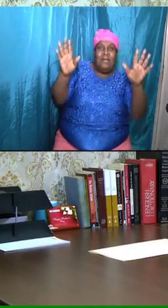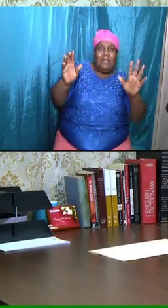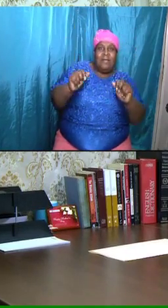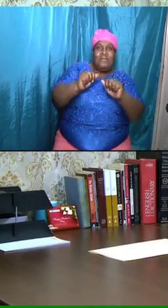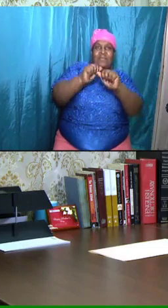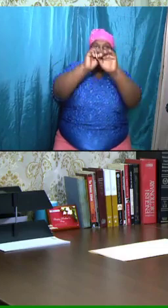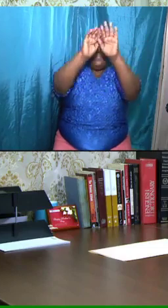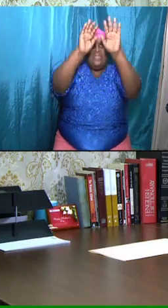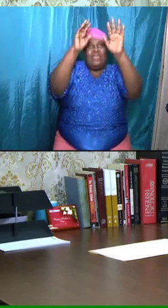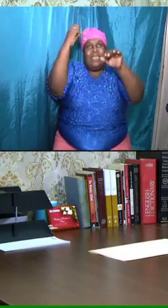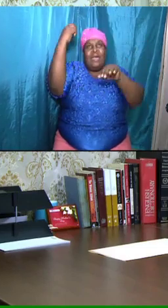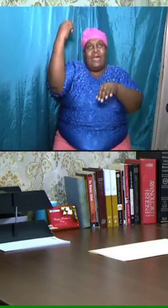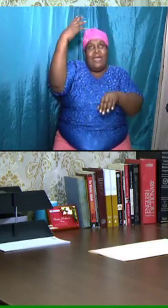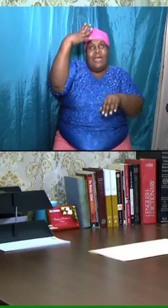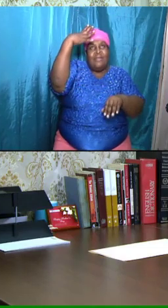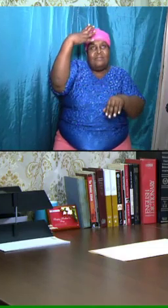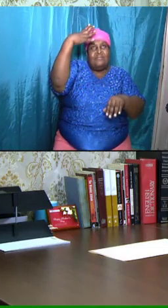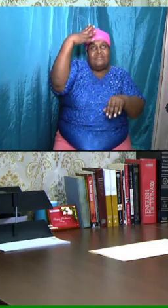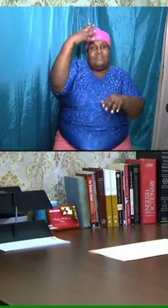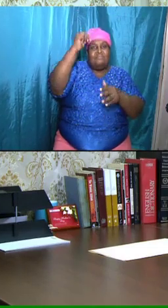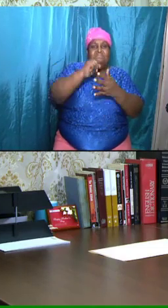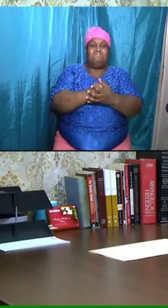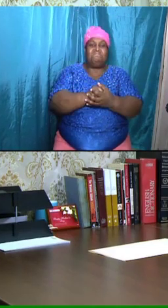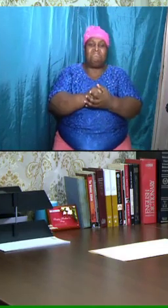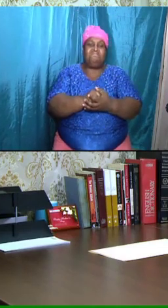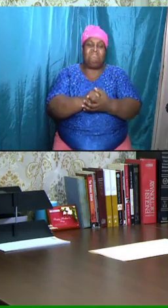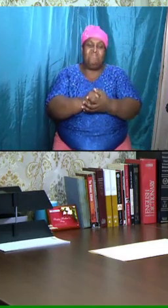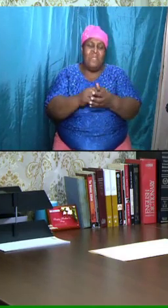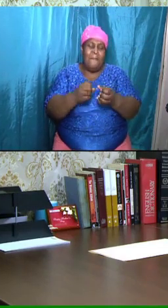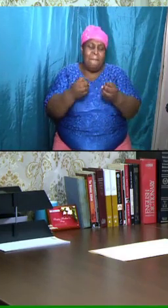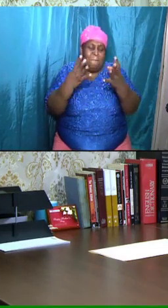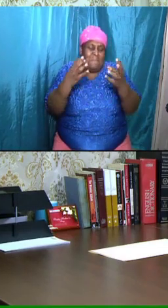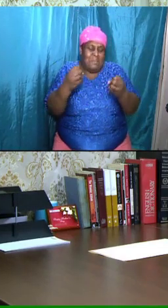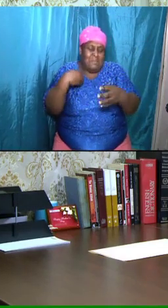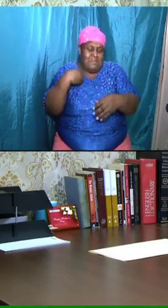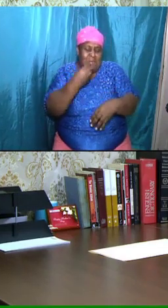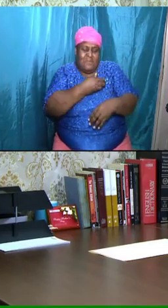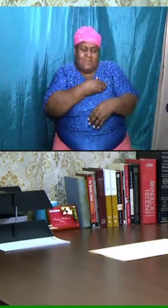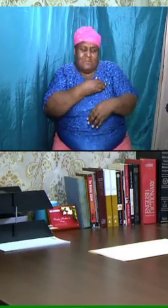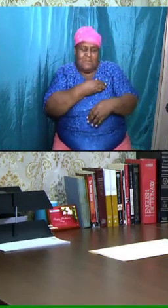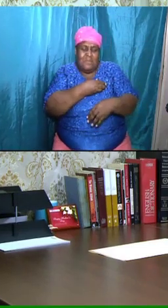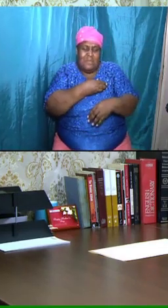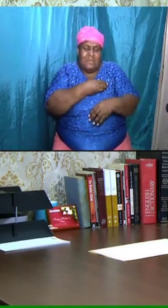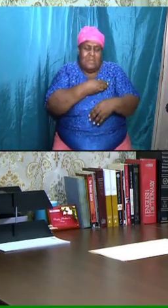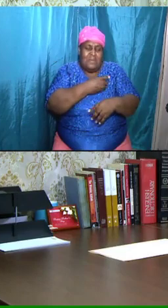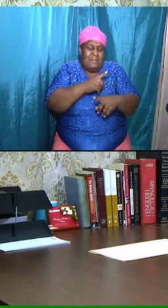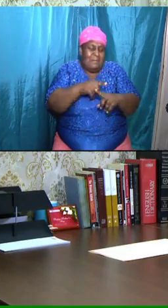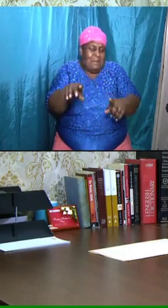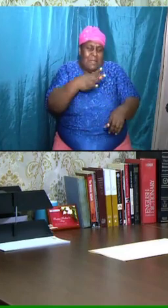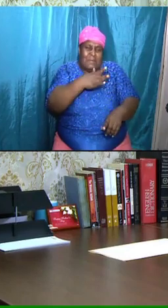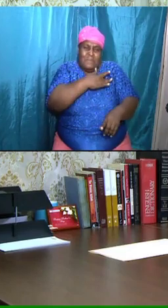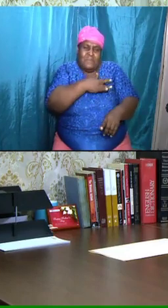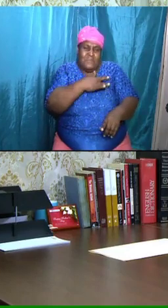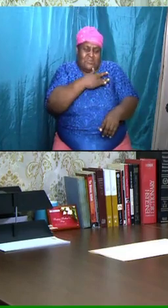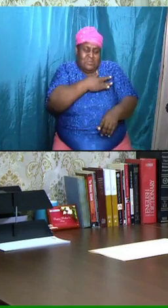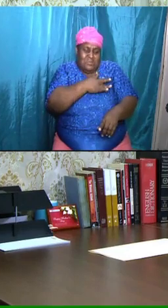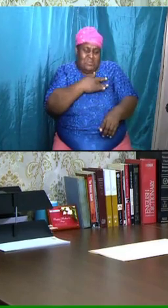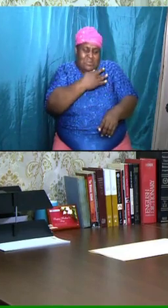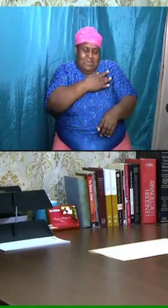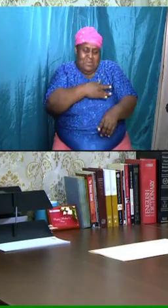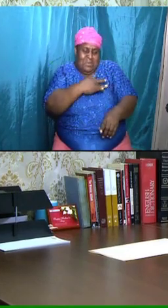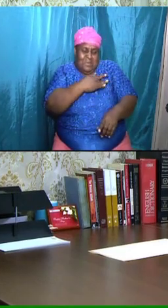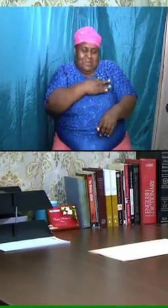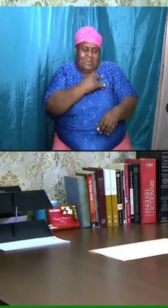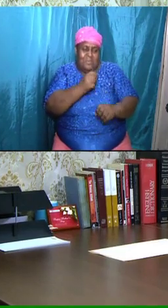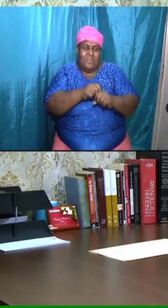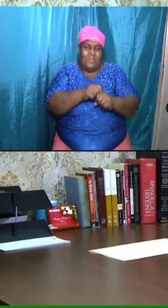or might not appreciate that even the prophets of old did not